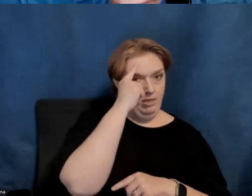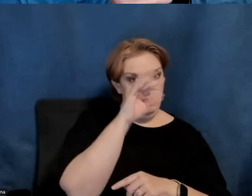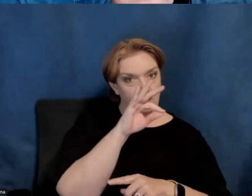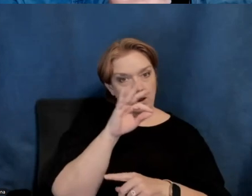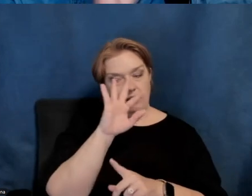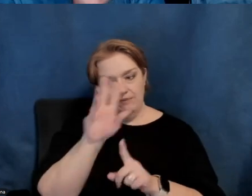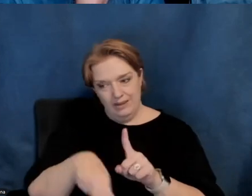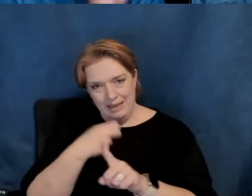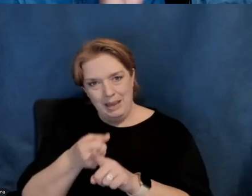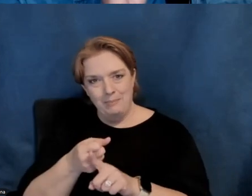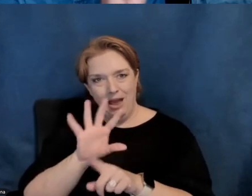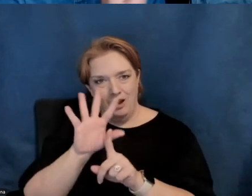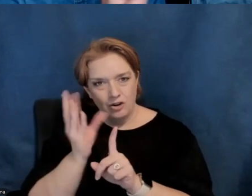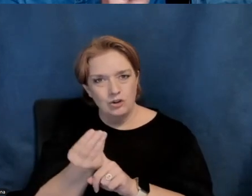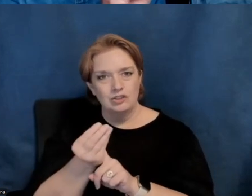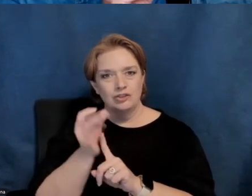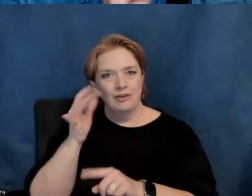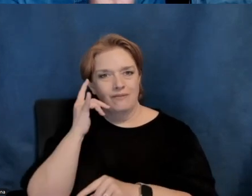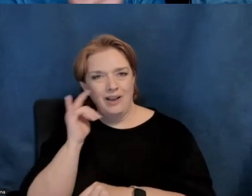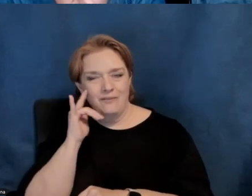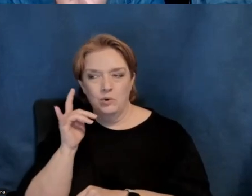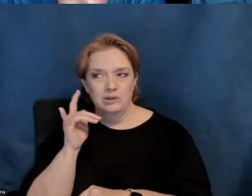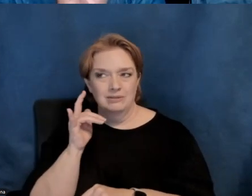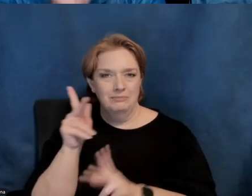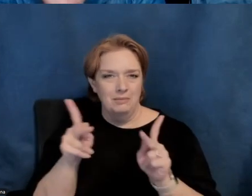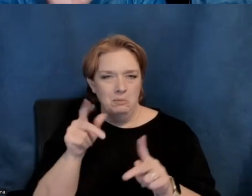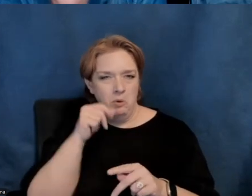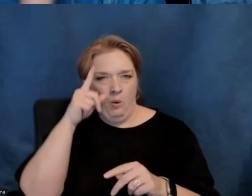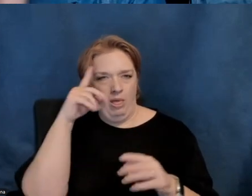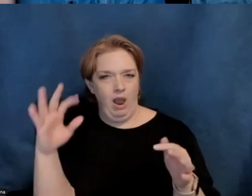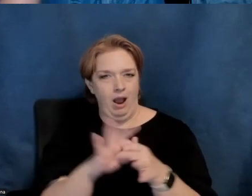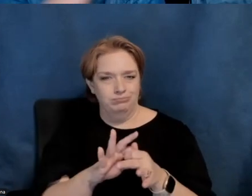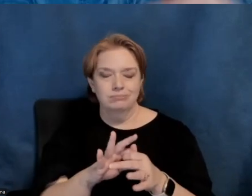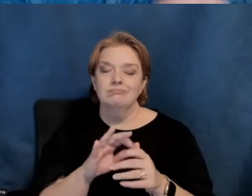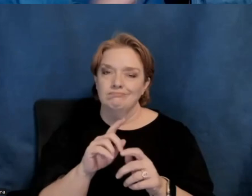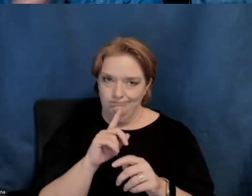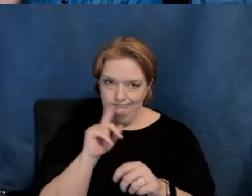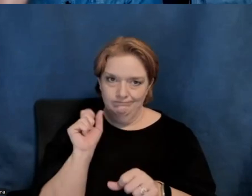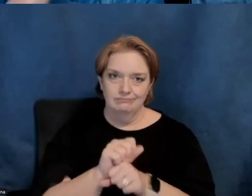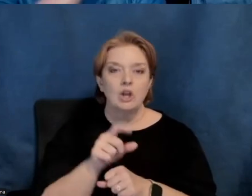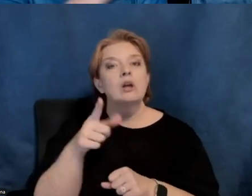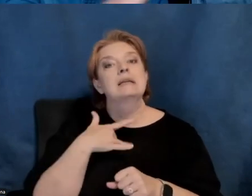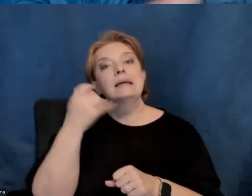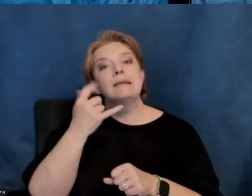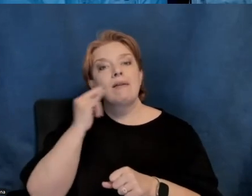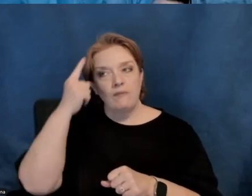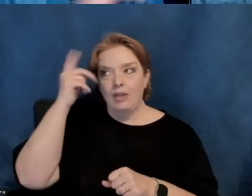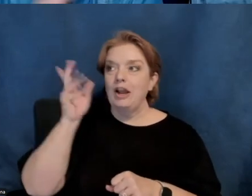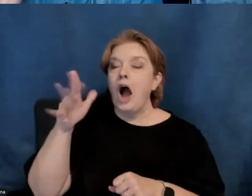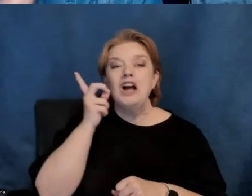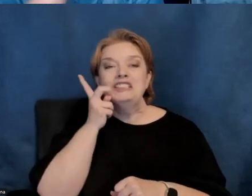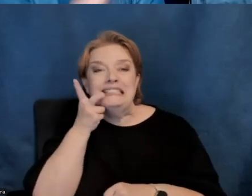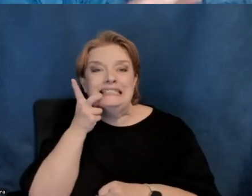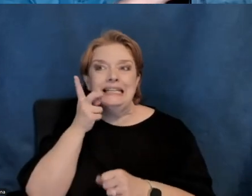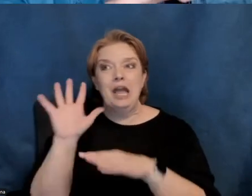uh, and influence that they associate with Southern California. You know, there are, you know, you think of Disneyland, you think of, uh, you know, movie